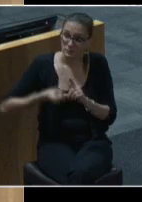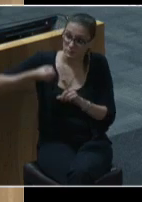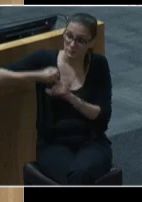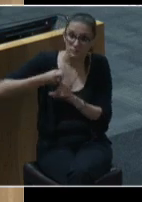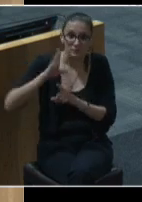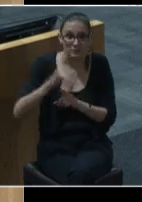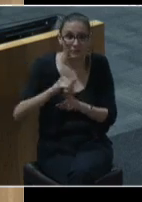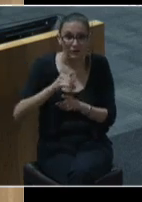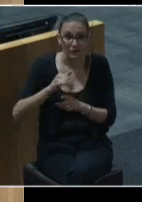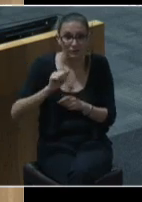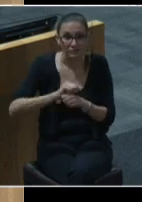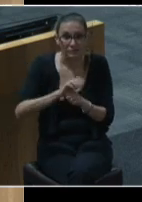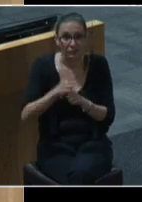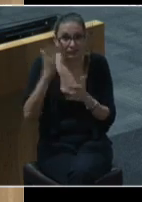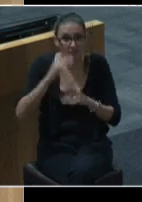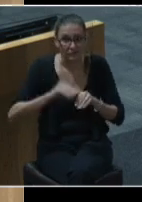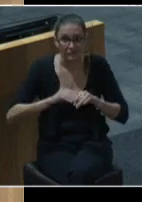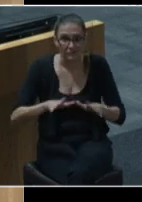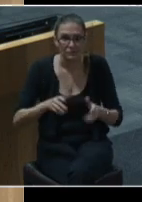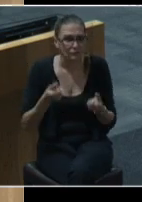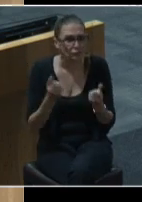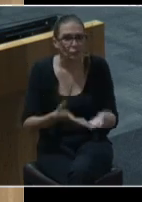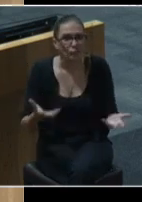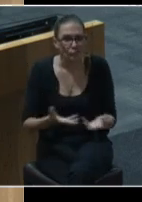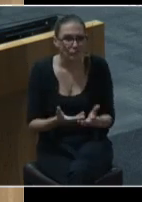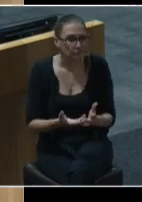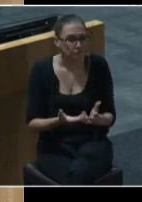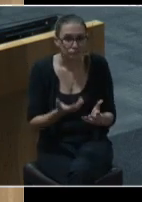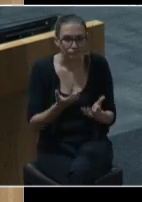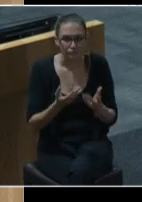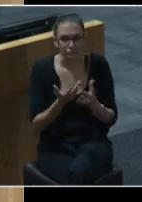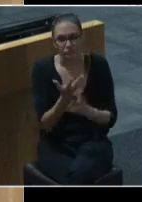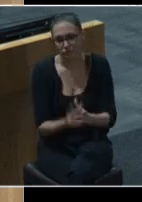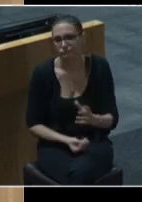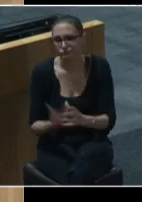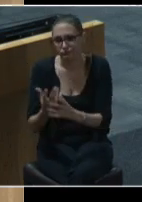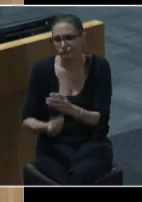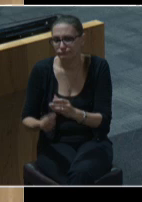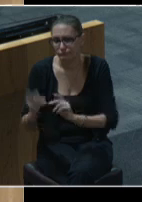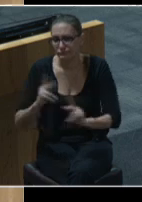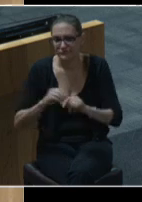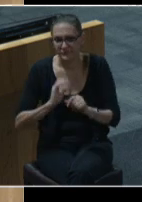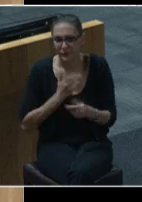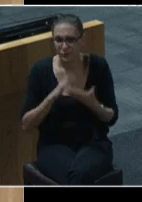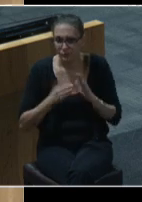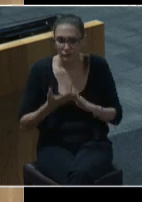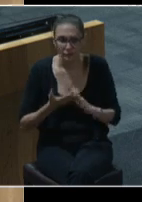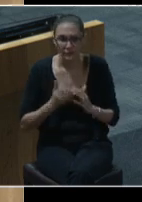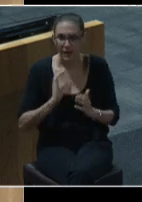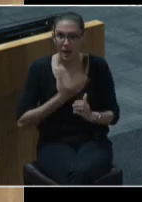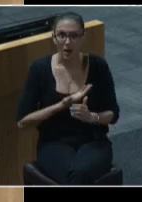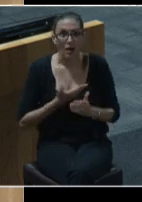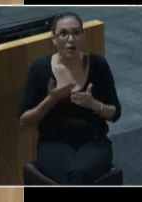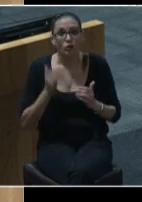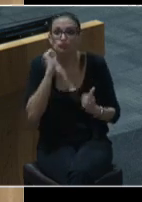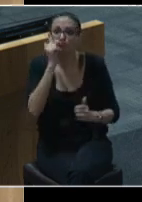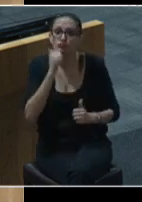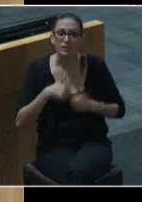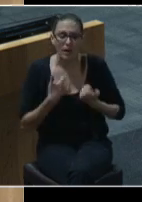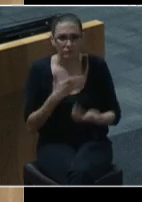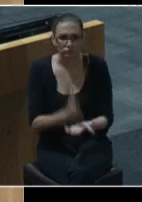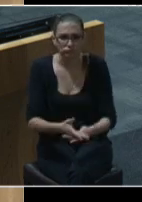19 pandemic which has caused tragic loss across our community upended our way of life and triggered an